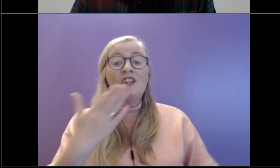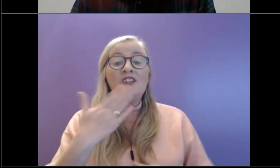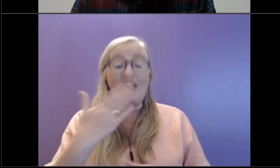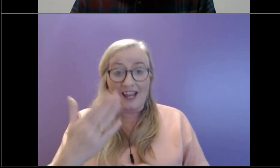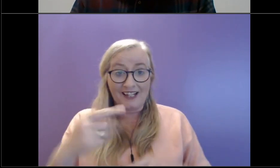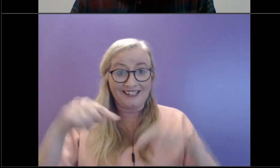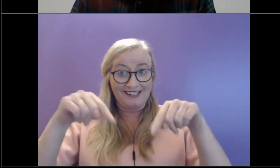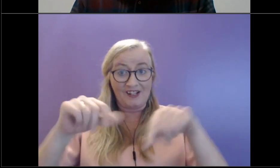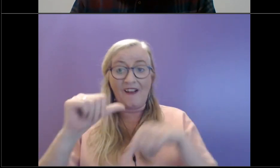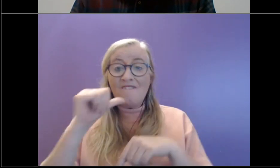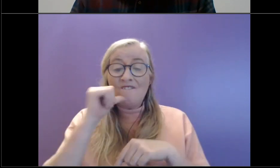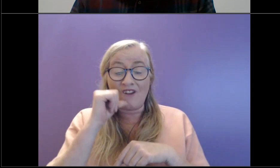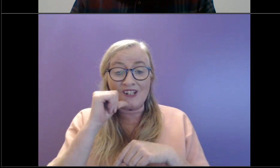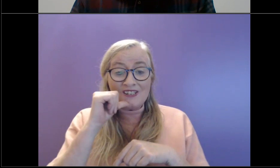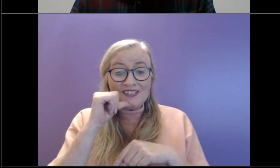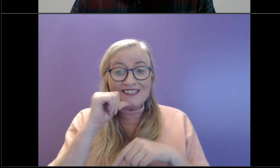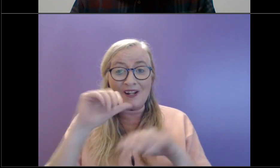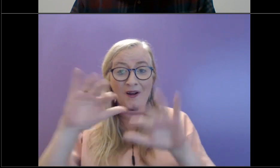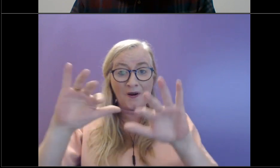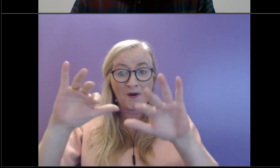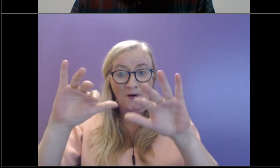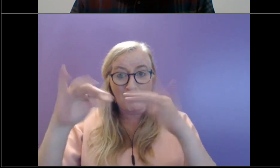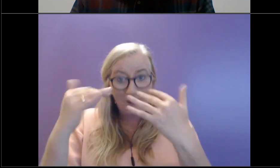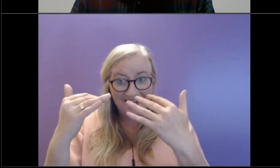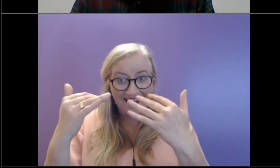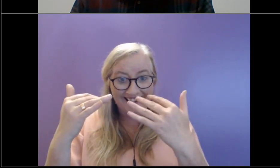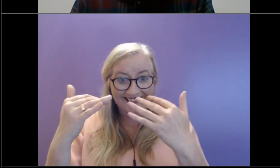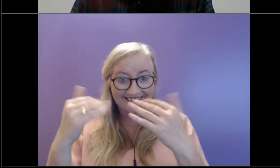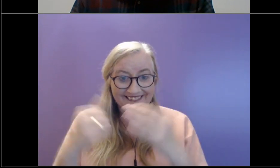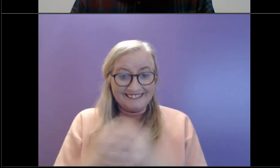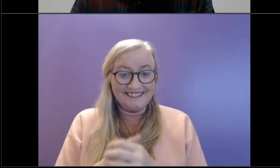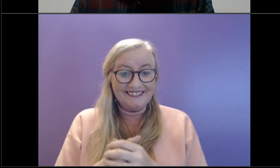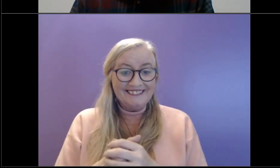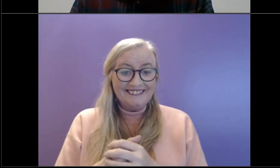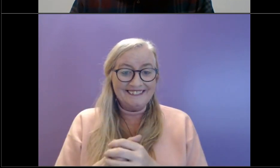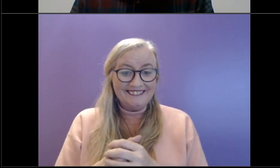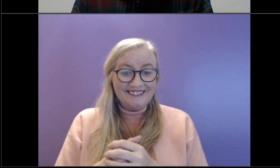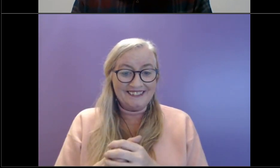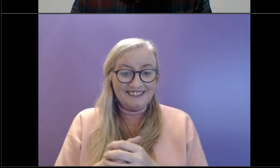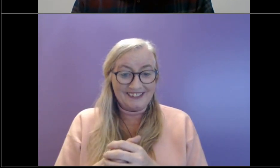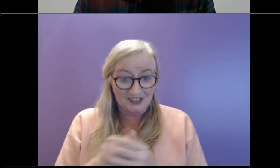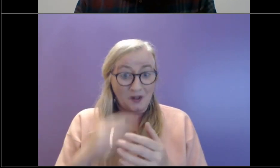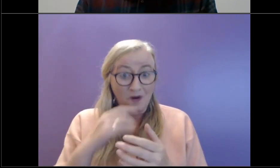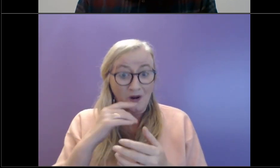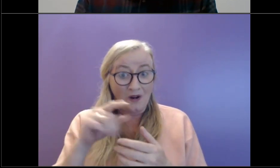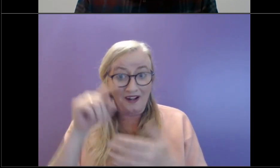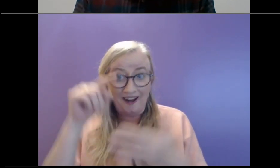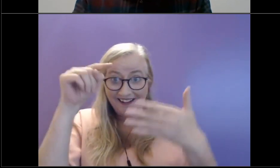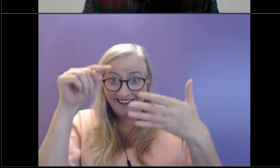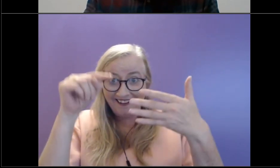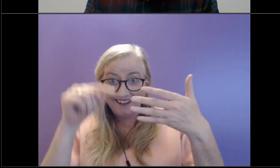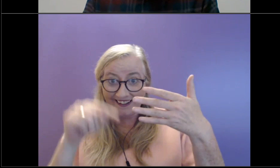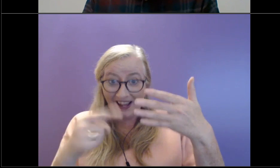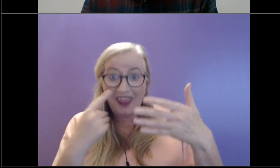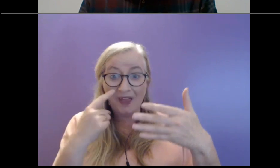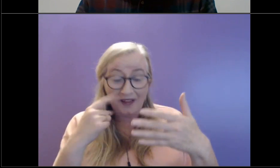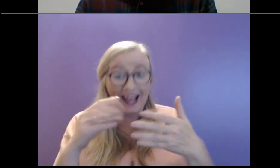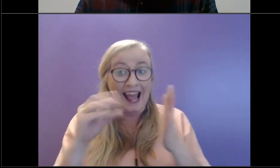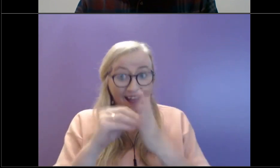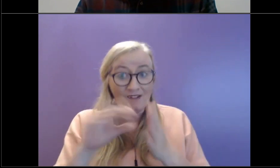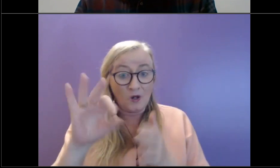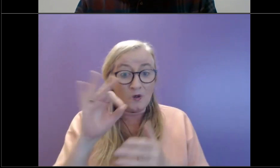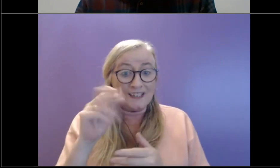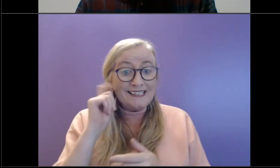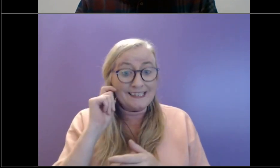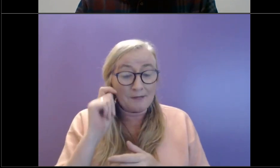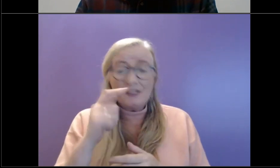you're welcome to the asker. Us too, obviously, so got some good tips. I'm glad about that. Level five,